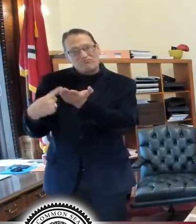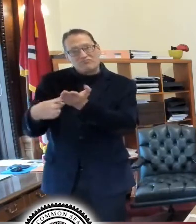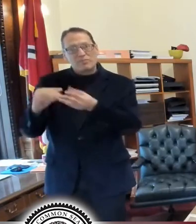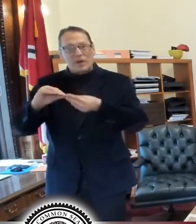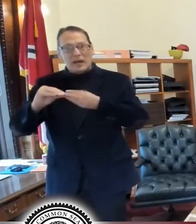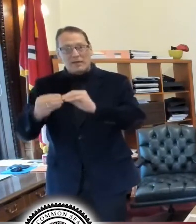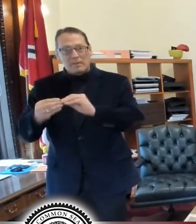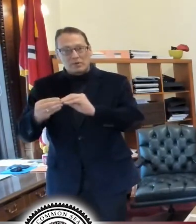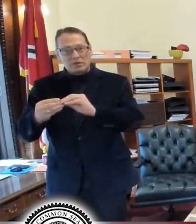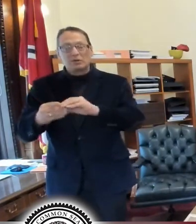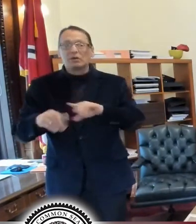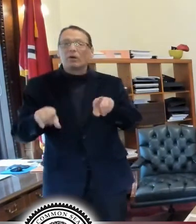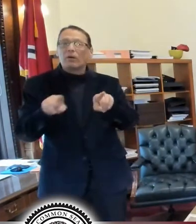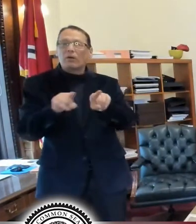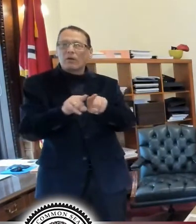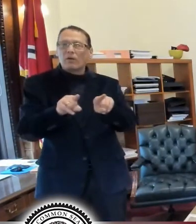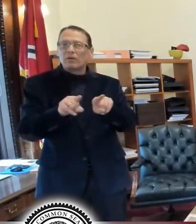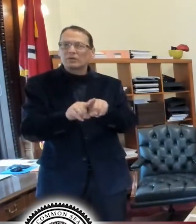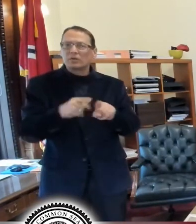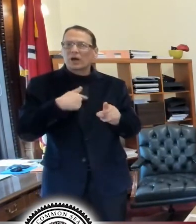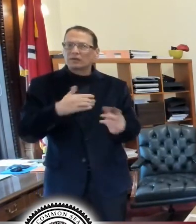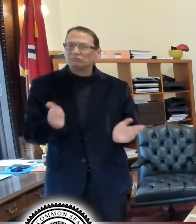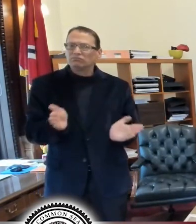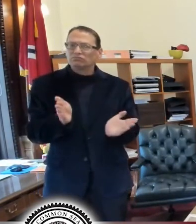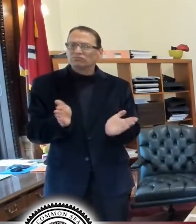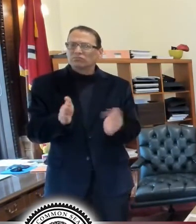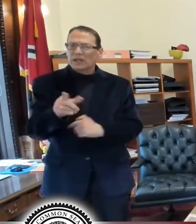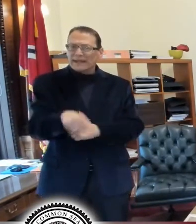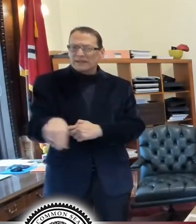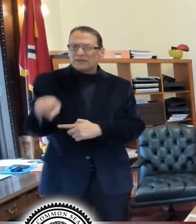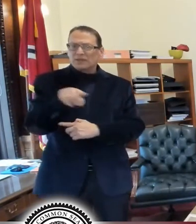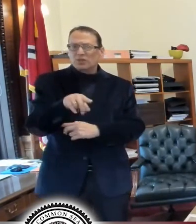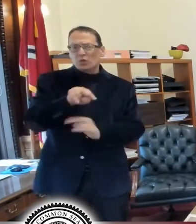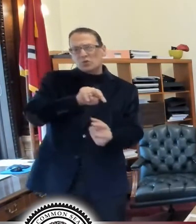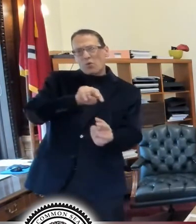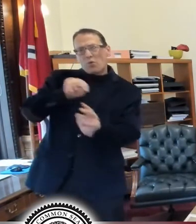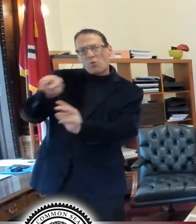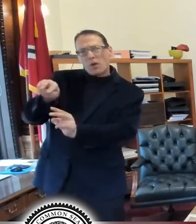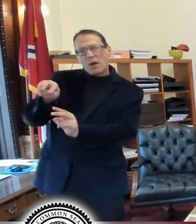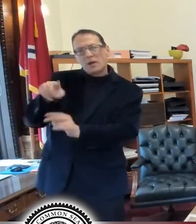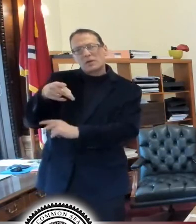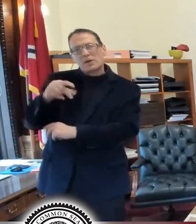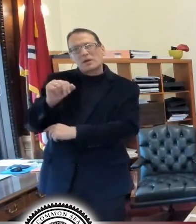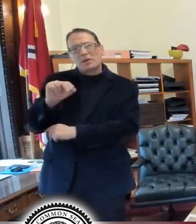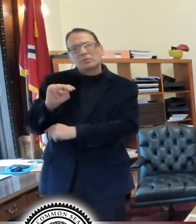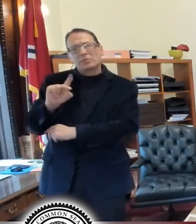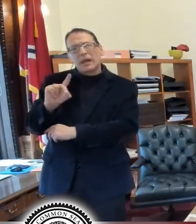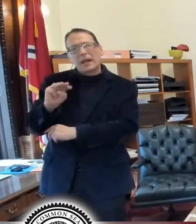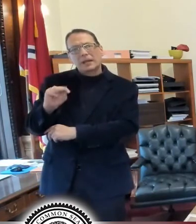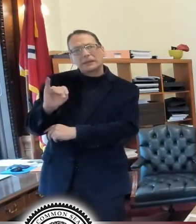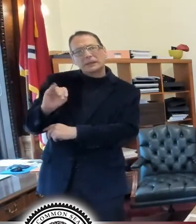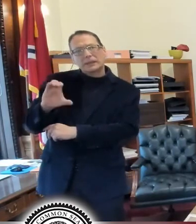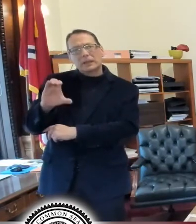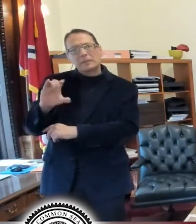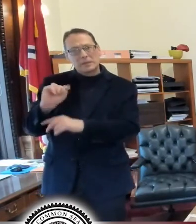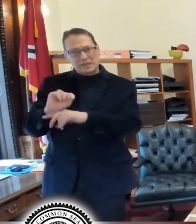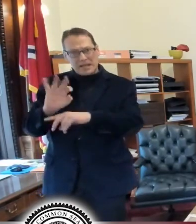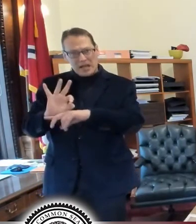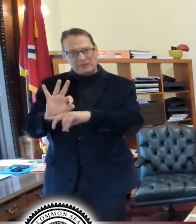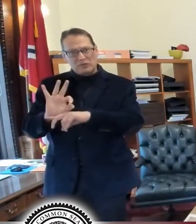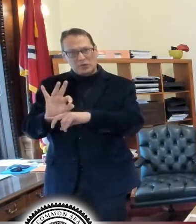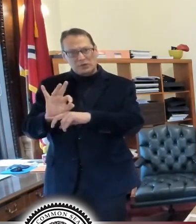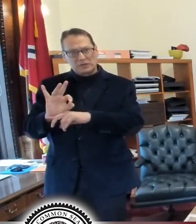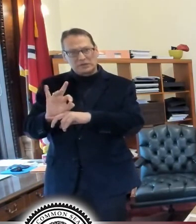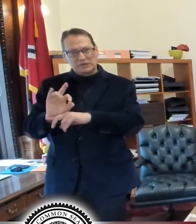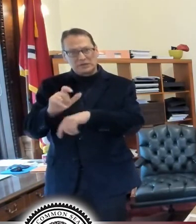going to talk about, and I encourage you to, to, to watch that pandemic task force press event at 2